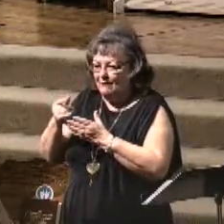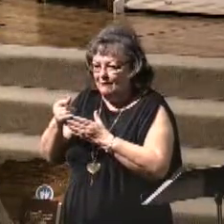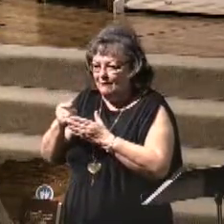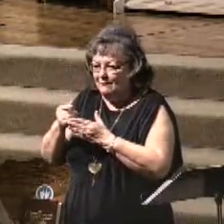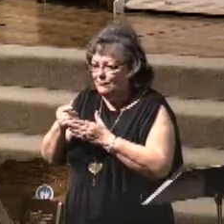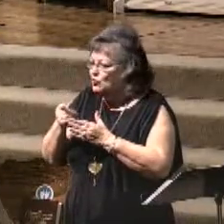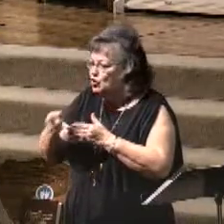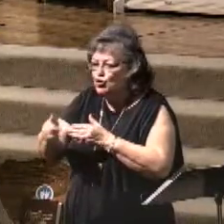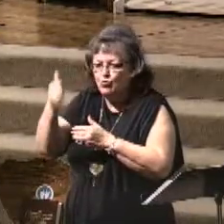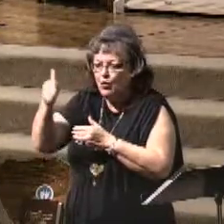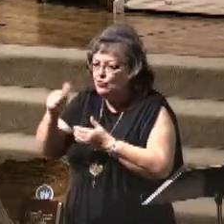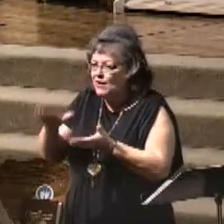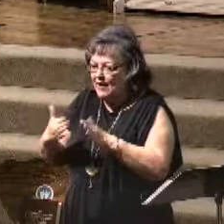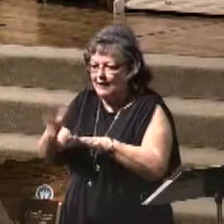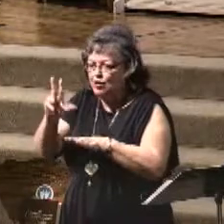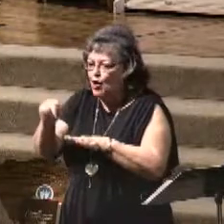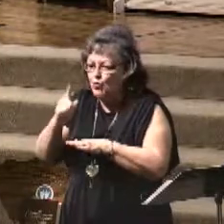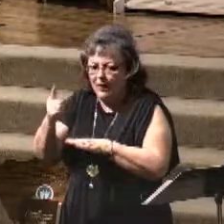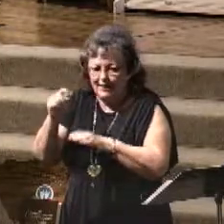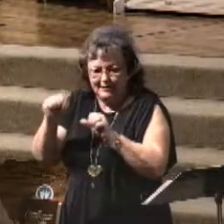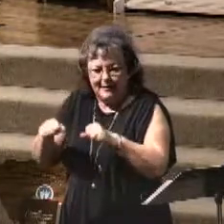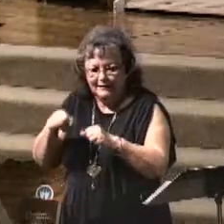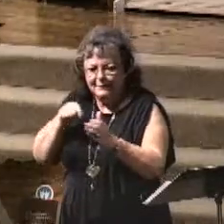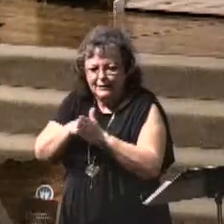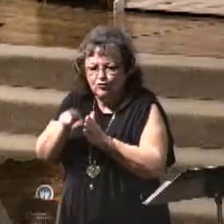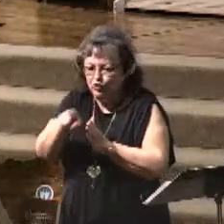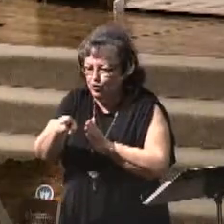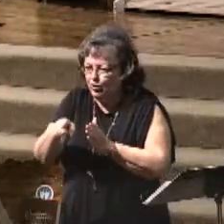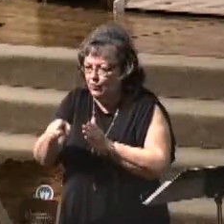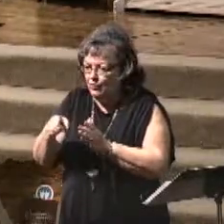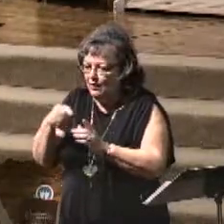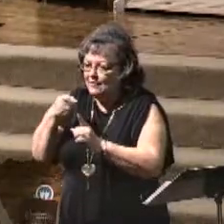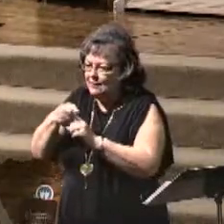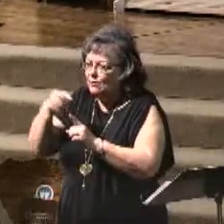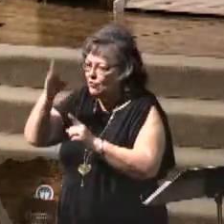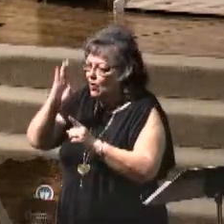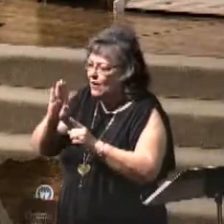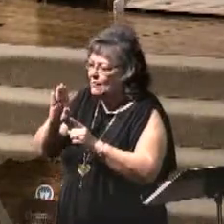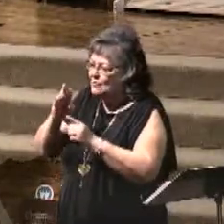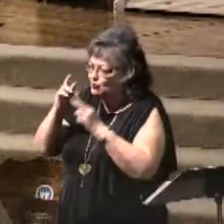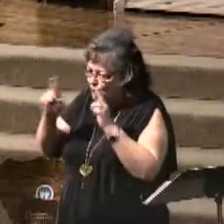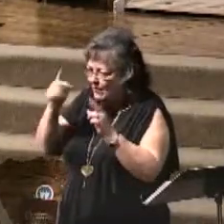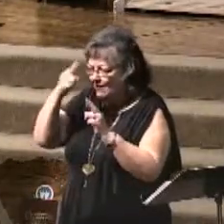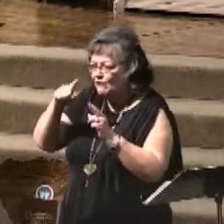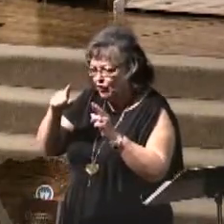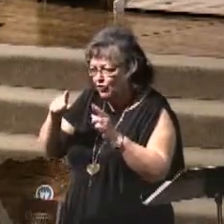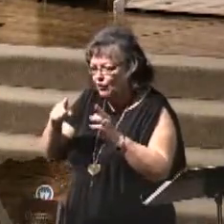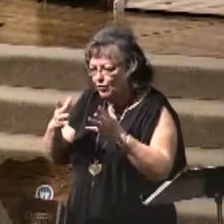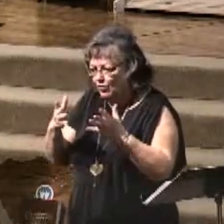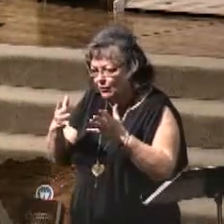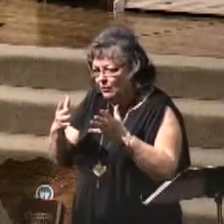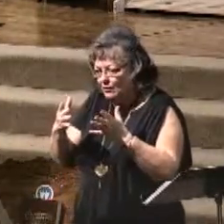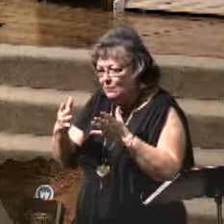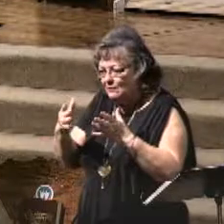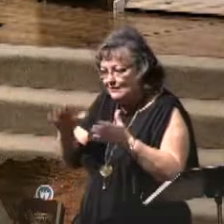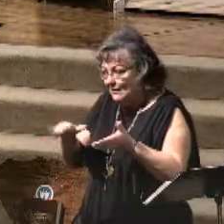Daniel chapter 3, and how that God protected them even in the fiery furnace.